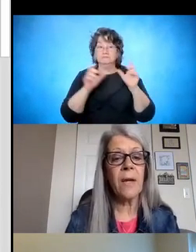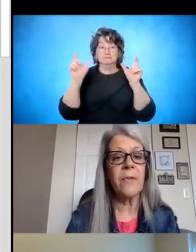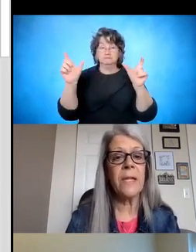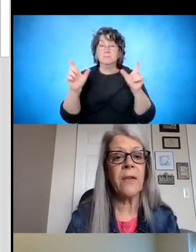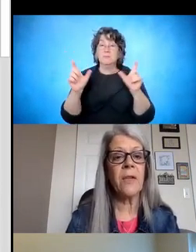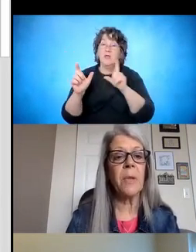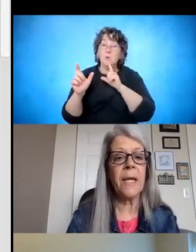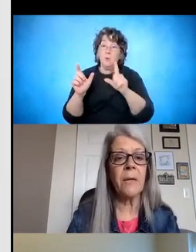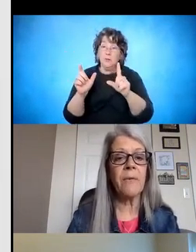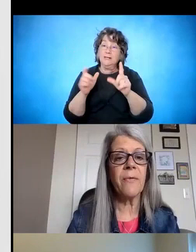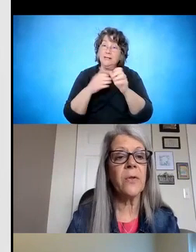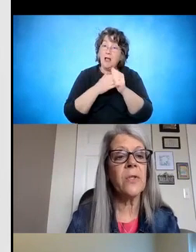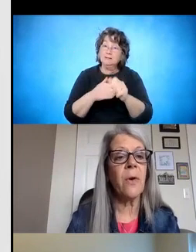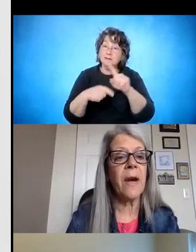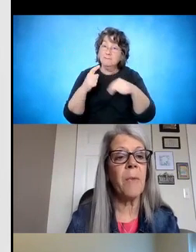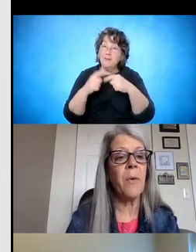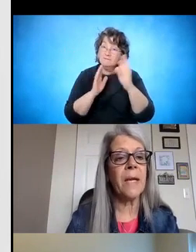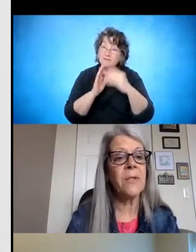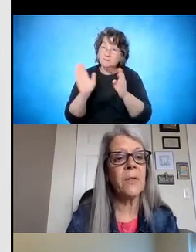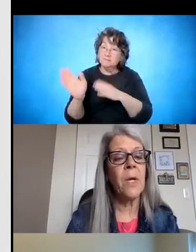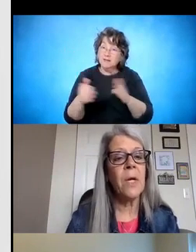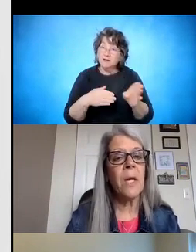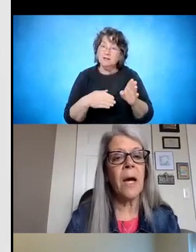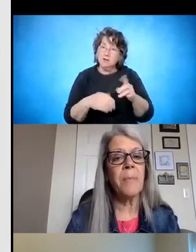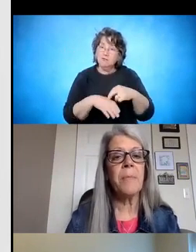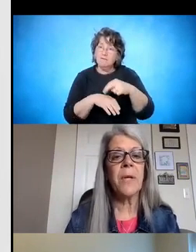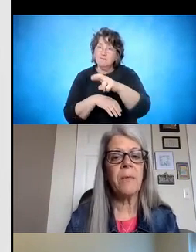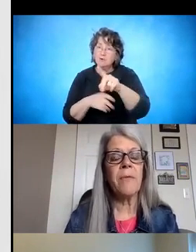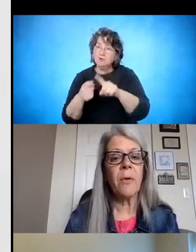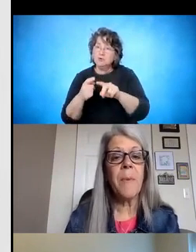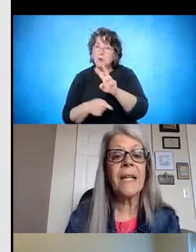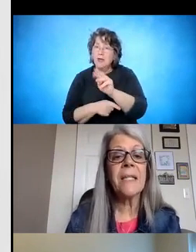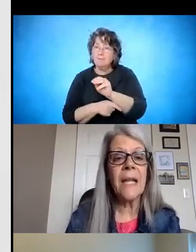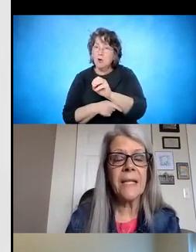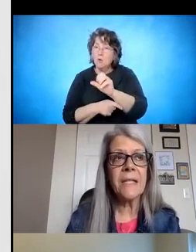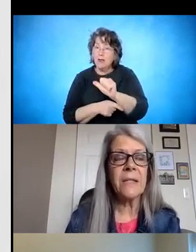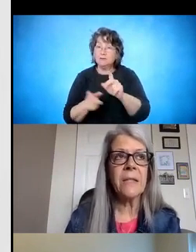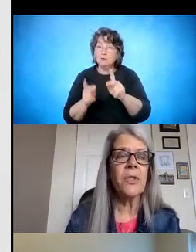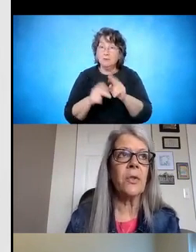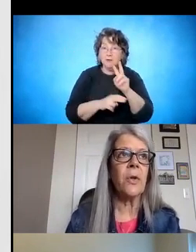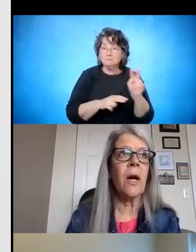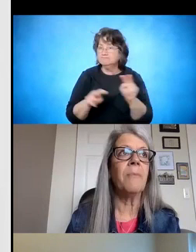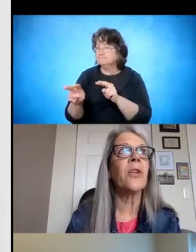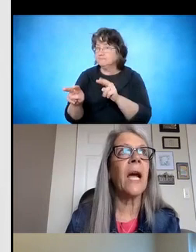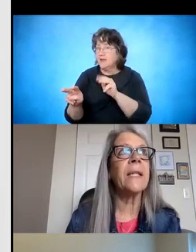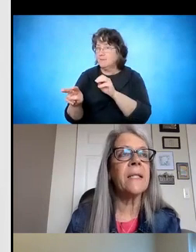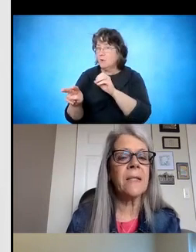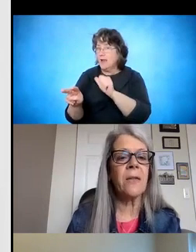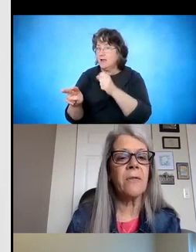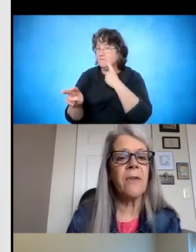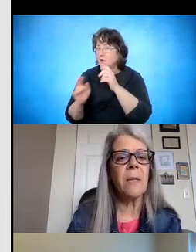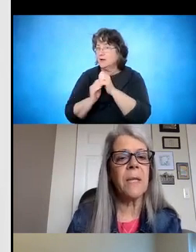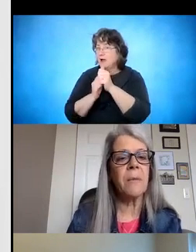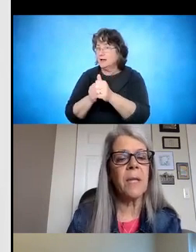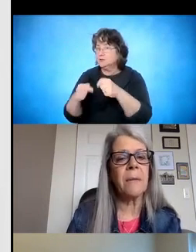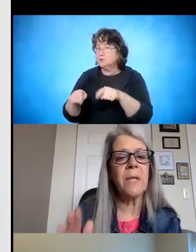around filling out the plan. It refers to our MOA, so people can refer back to that for guidance as